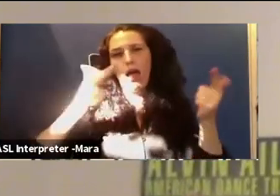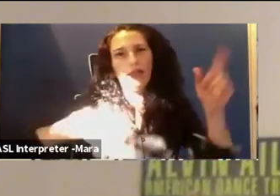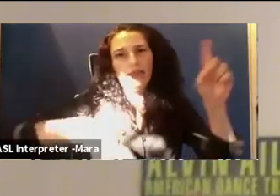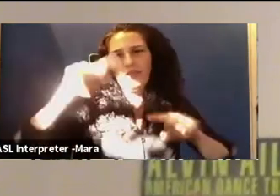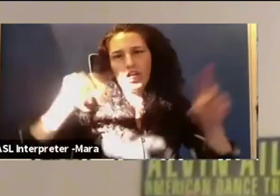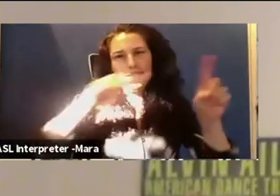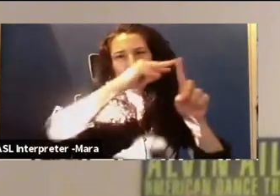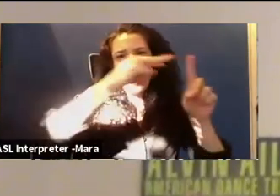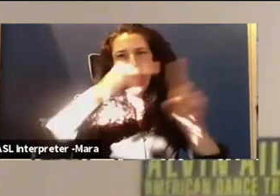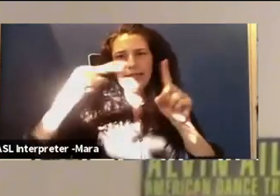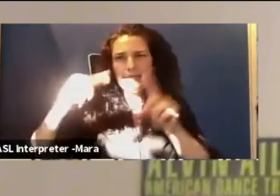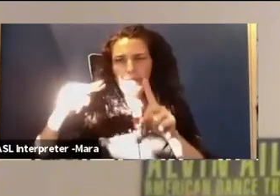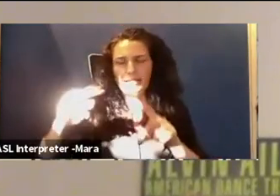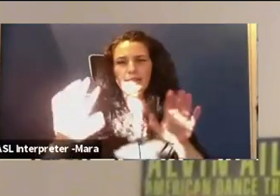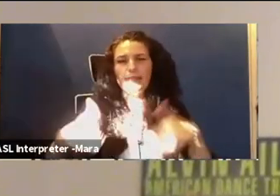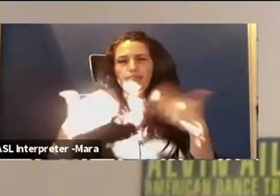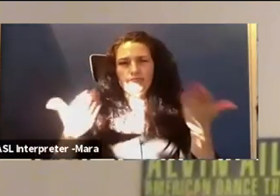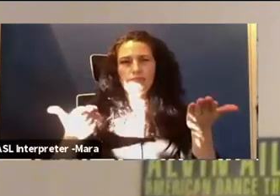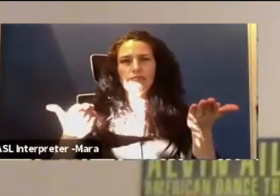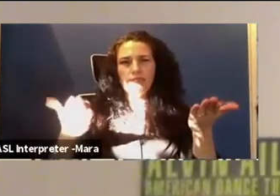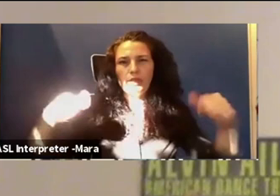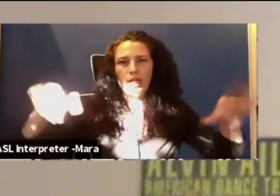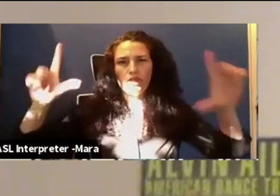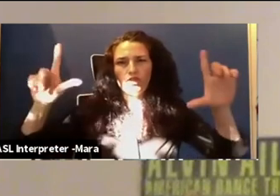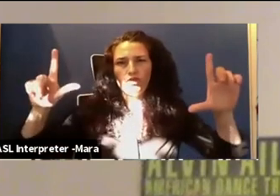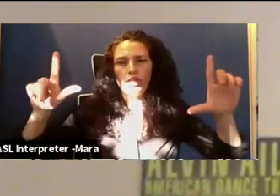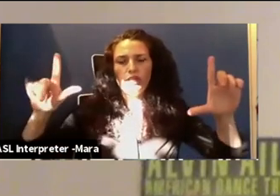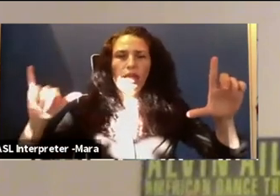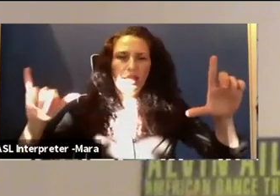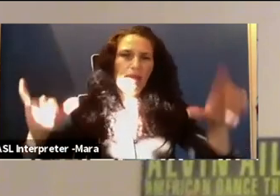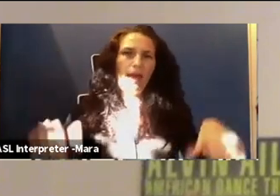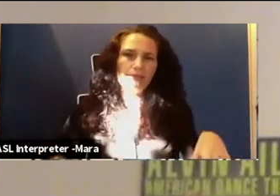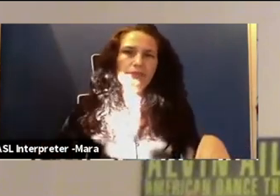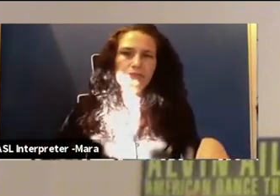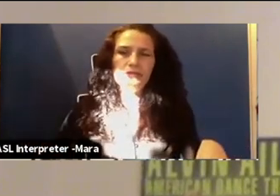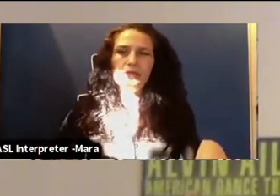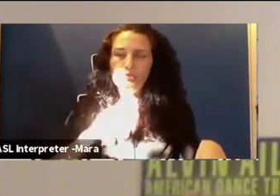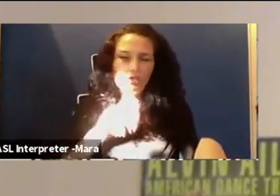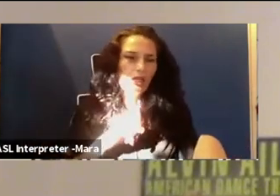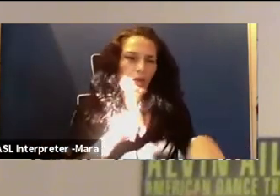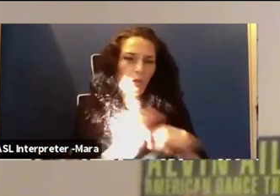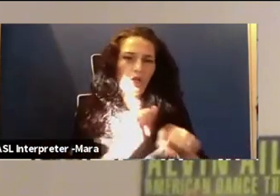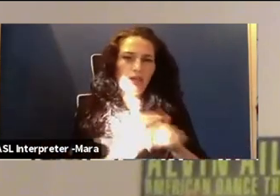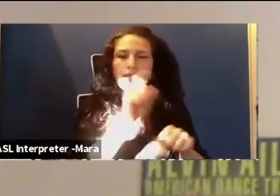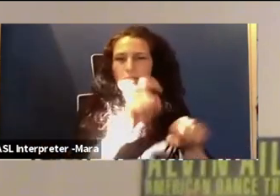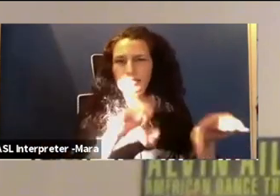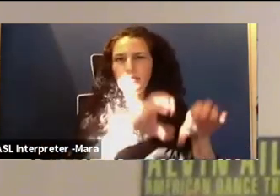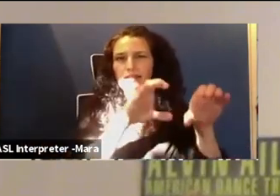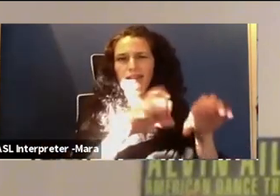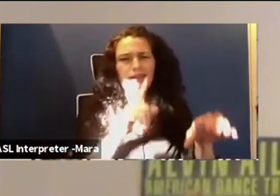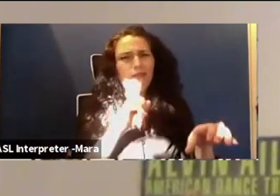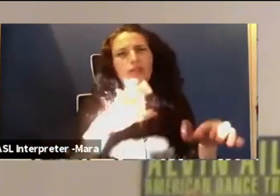willing to put that on screen, I think, for me, is the work that needs to be done right now. And I am thrilled to be a part of that effort.